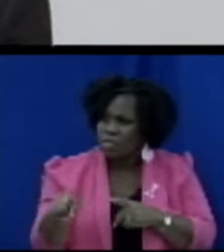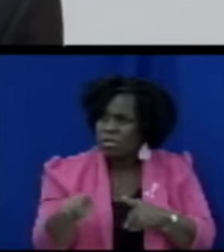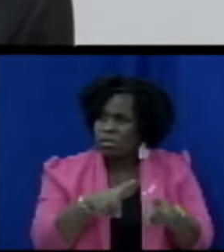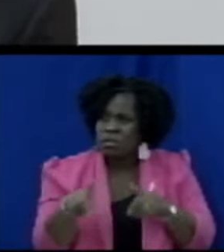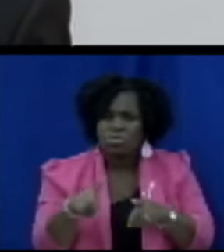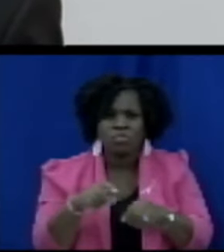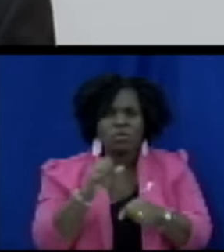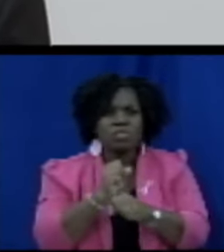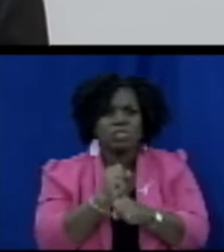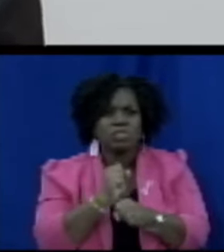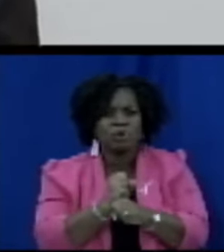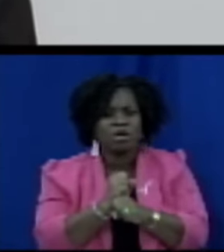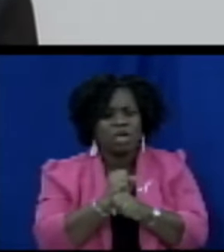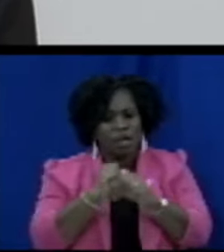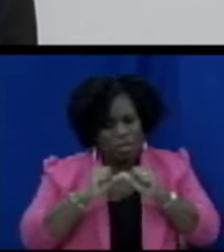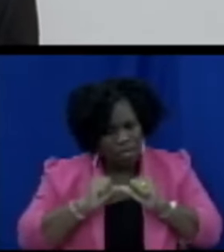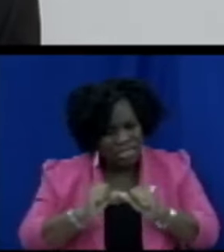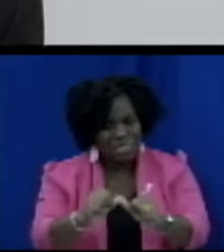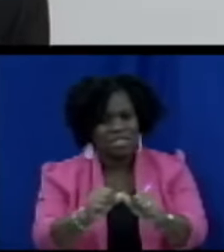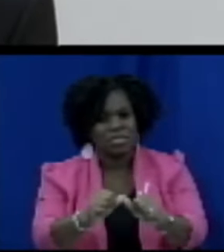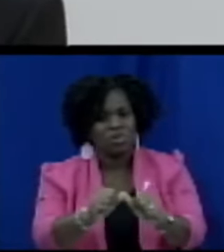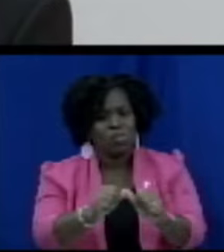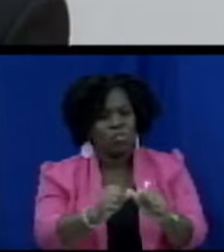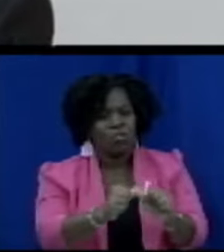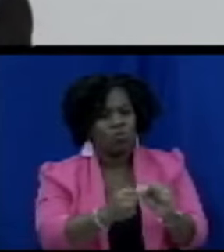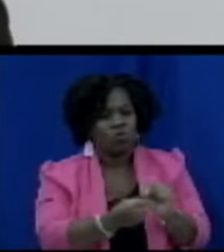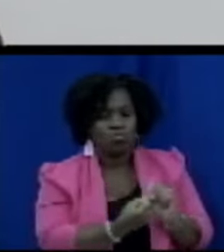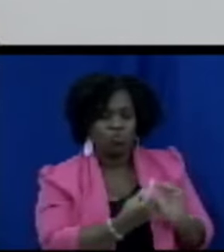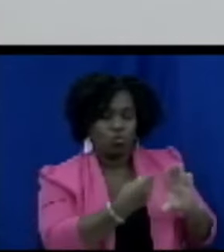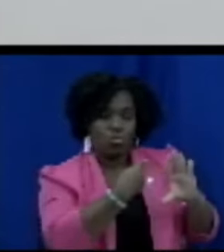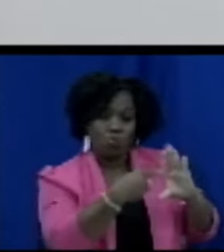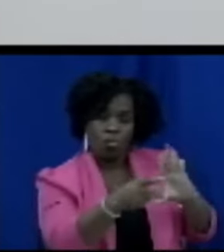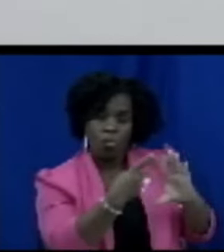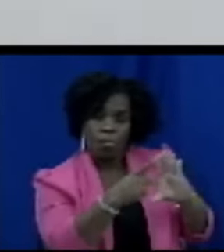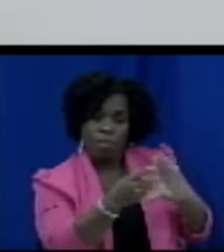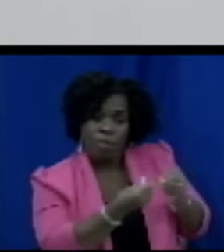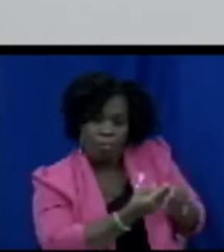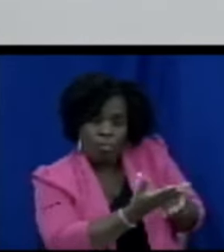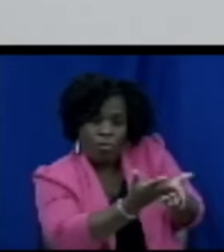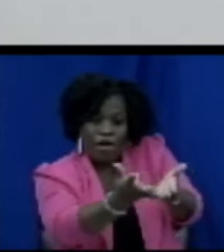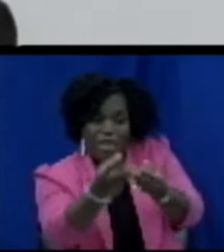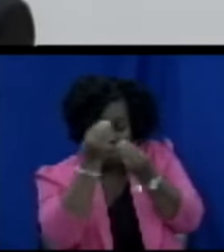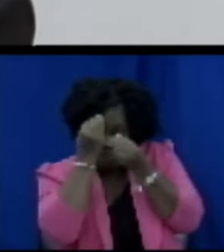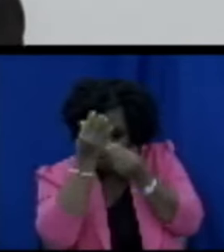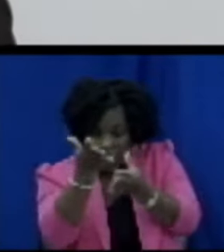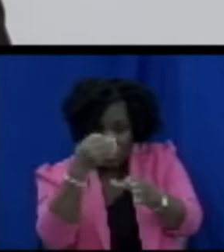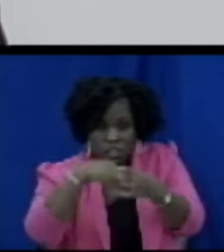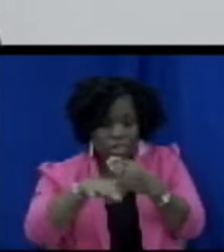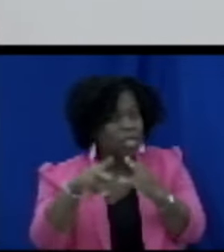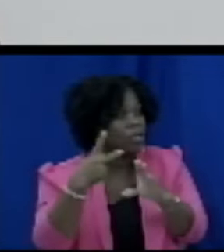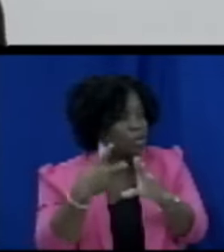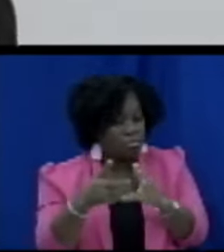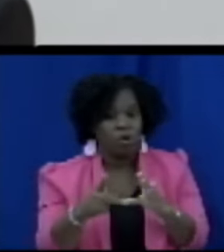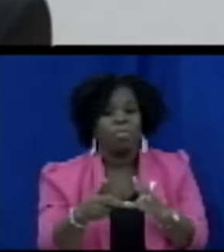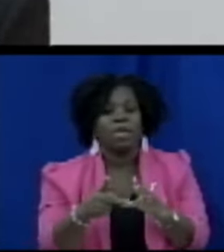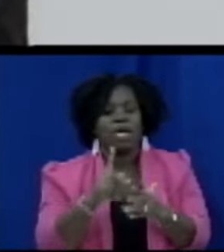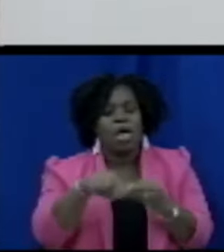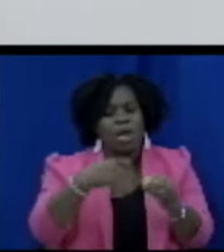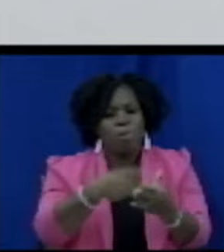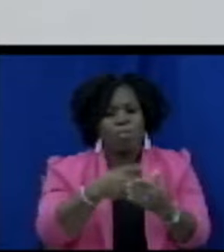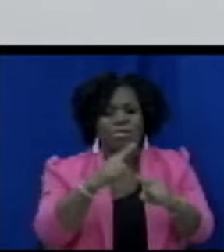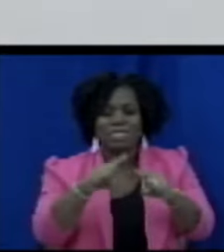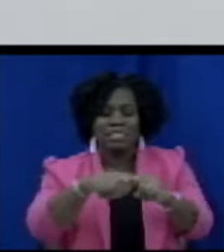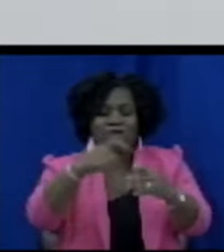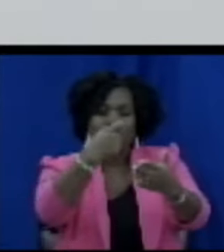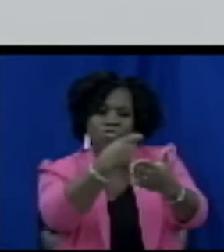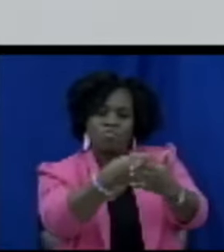on a regular basis the movement of prices based on the landing cost and the